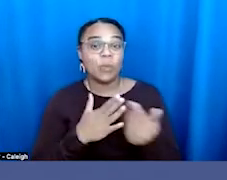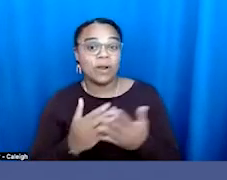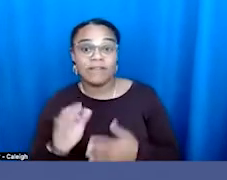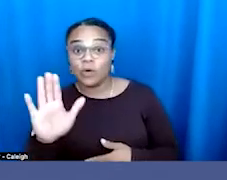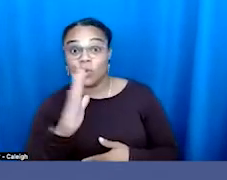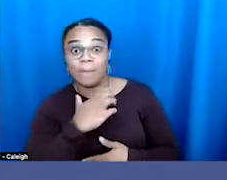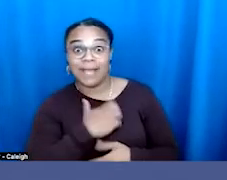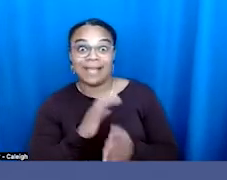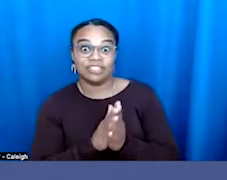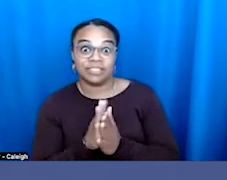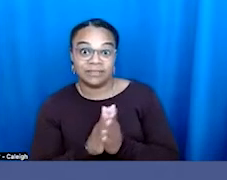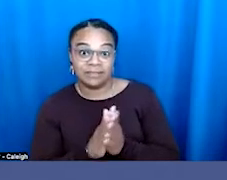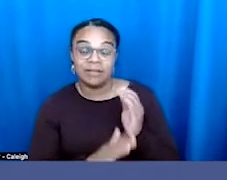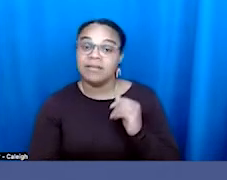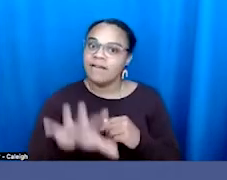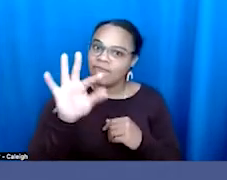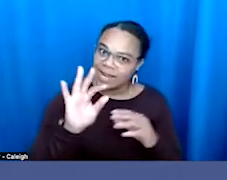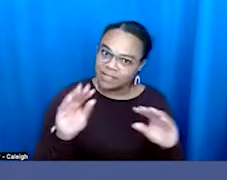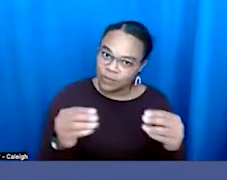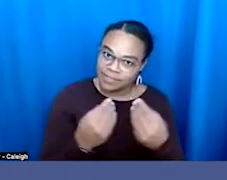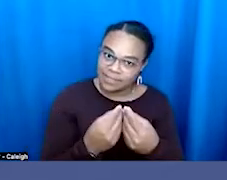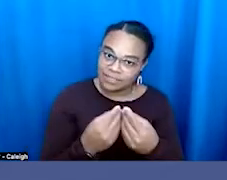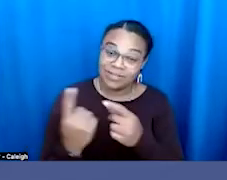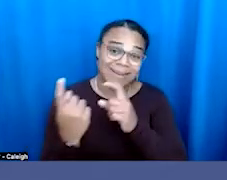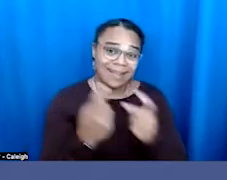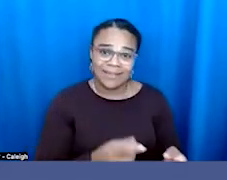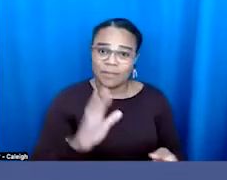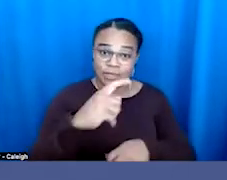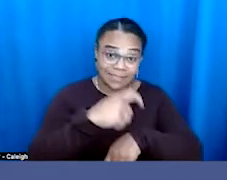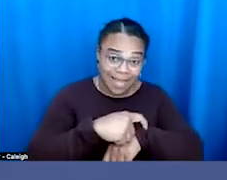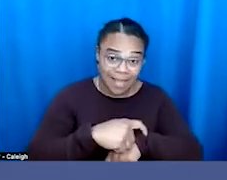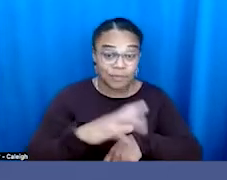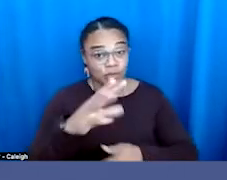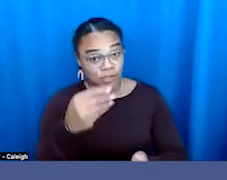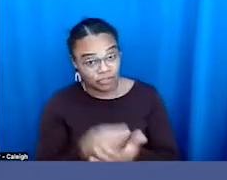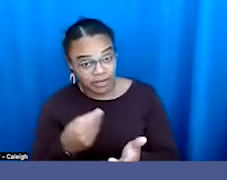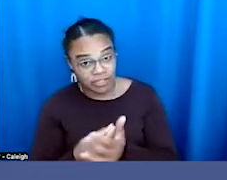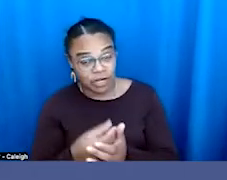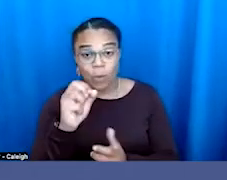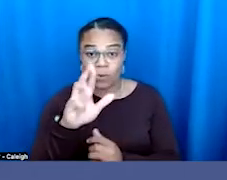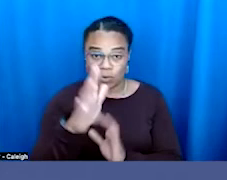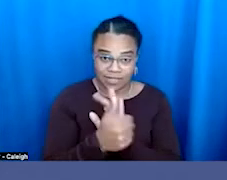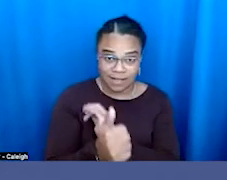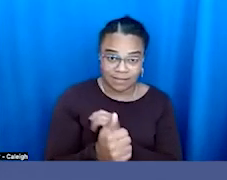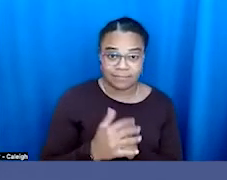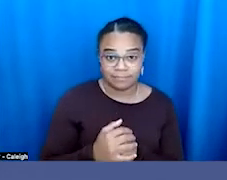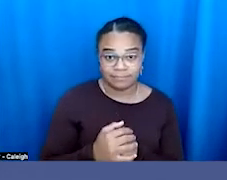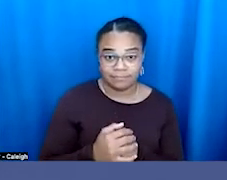find an organization. Give of your time, your treasure, or your talent. You may not be the person who